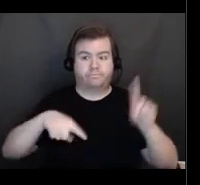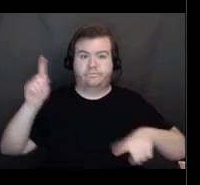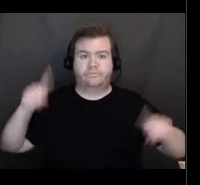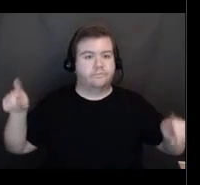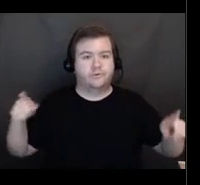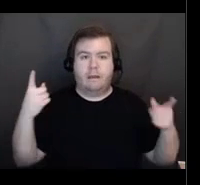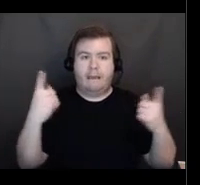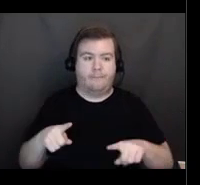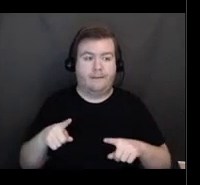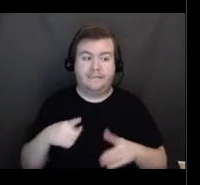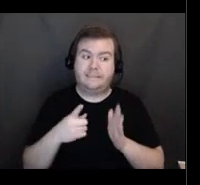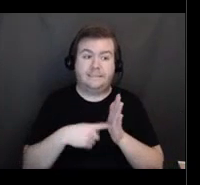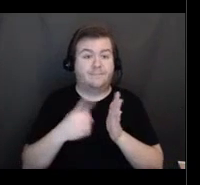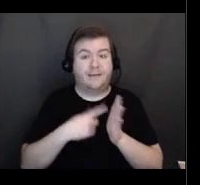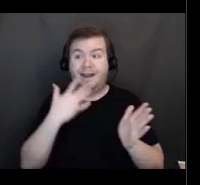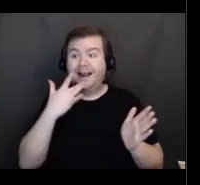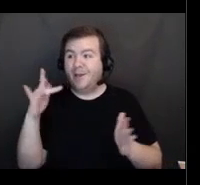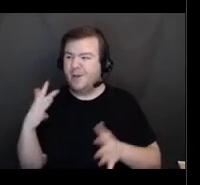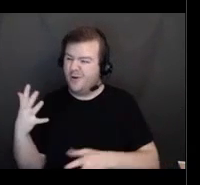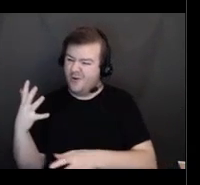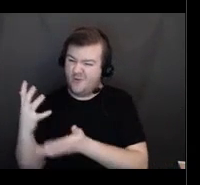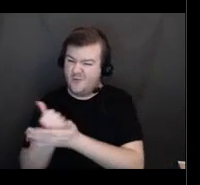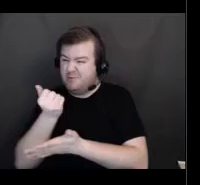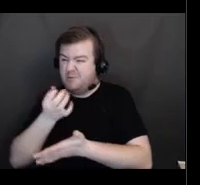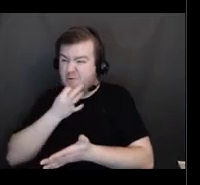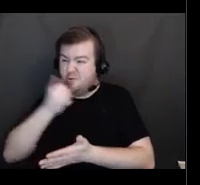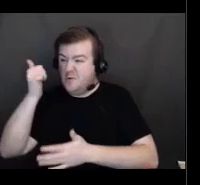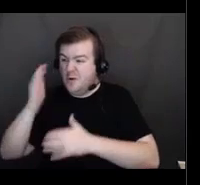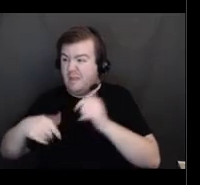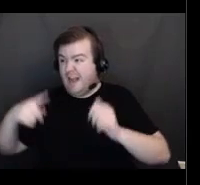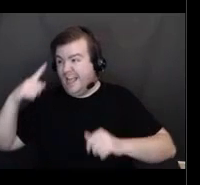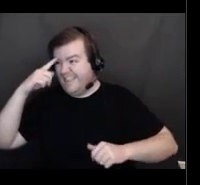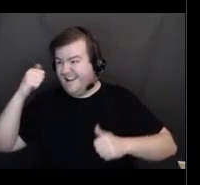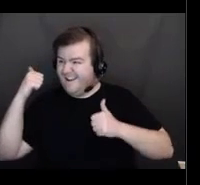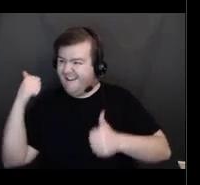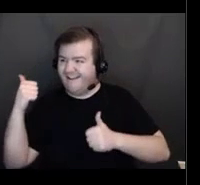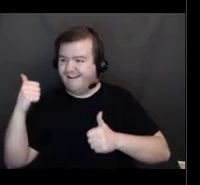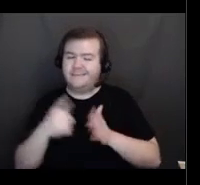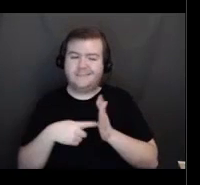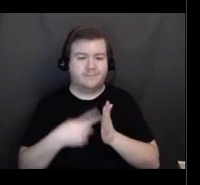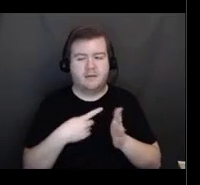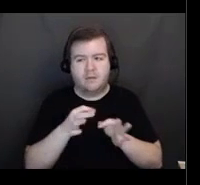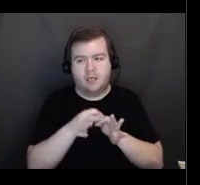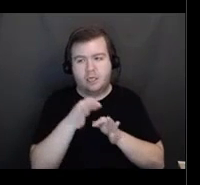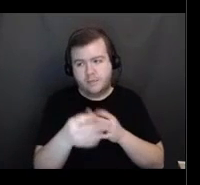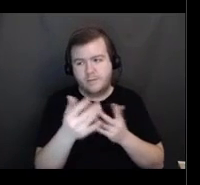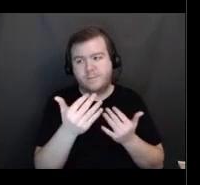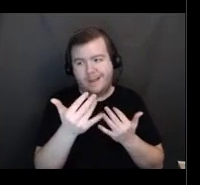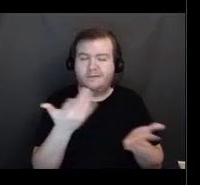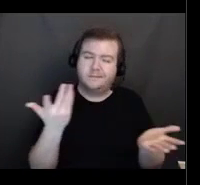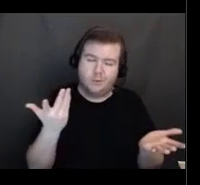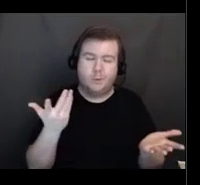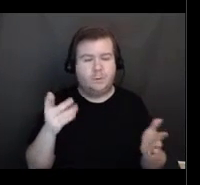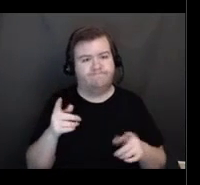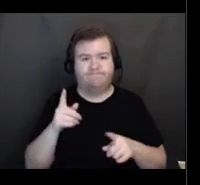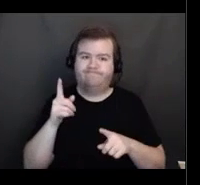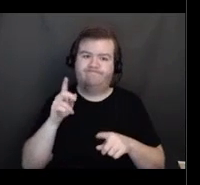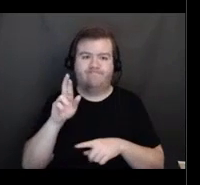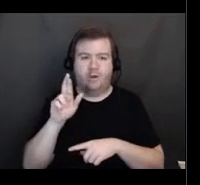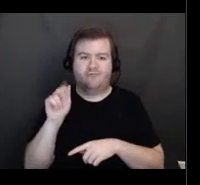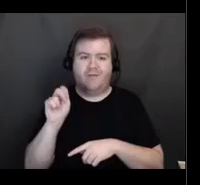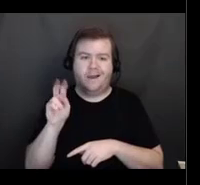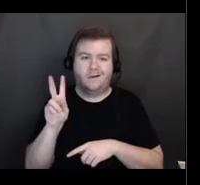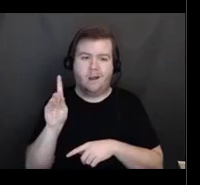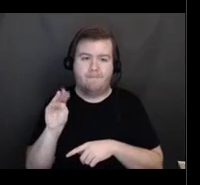than, than you thought. So we're going to go over each, each one of these three